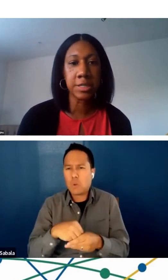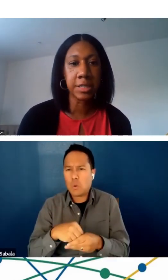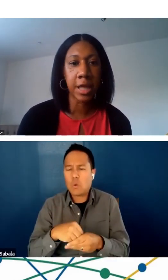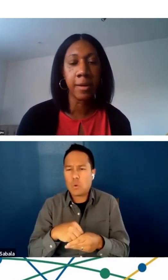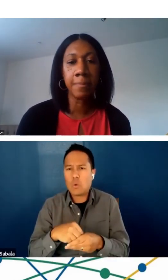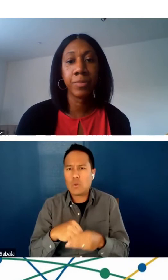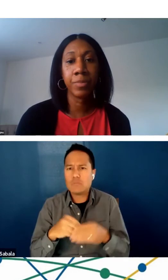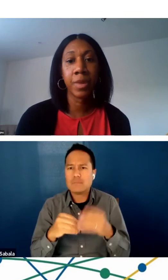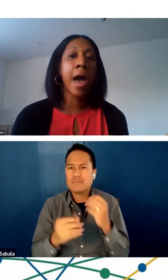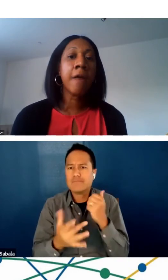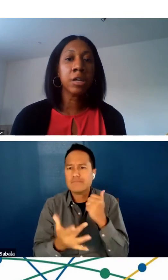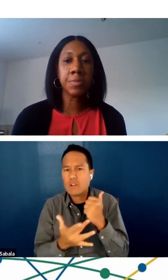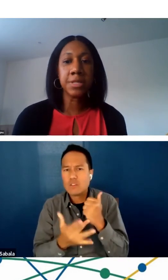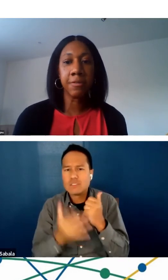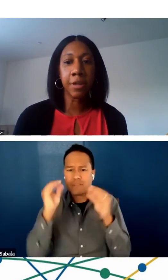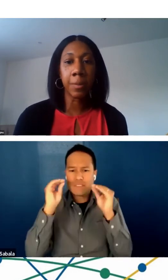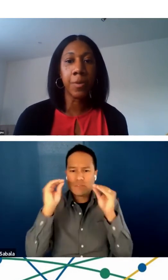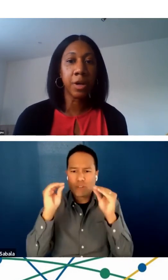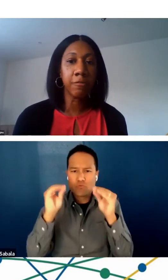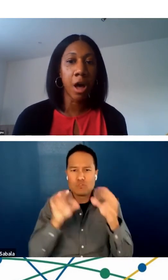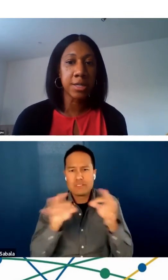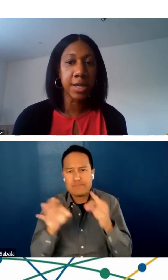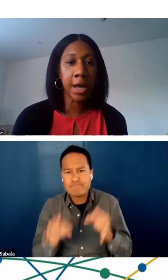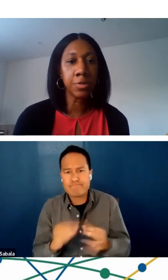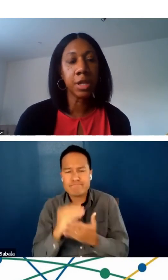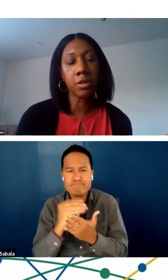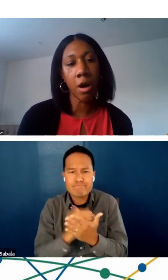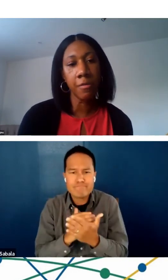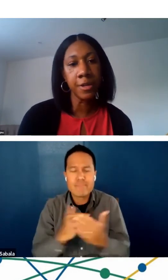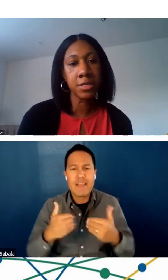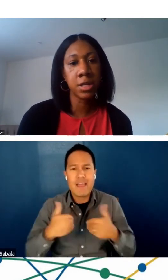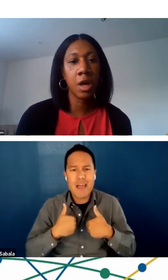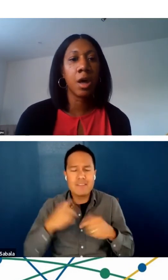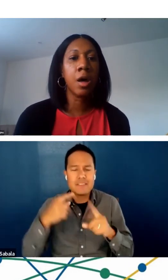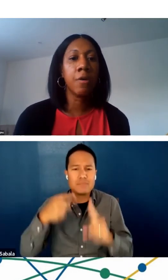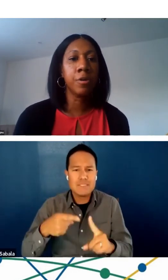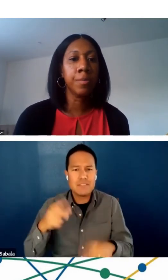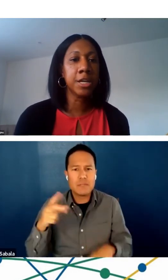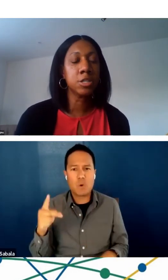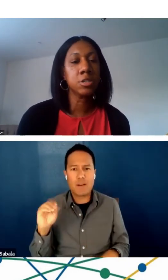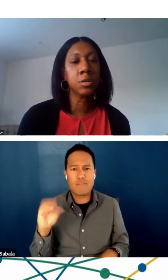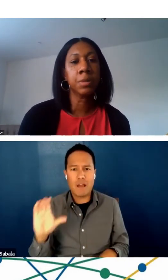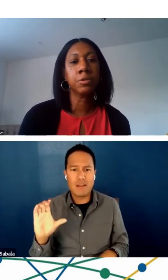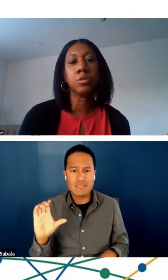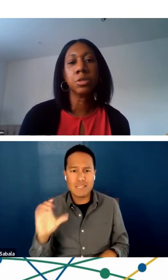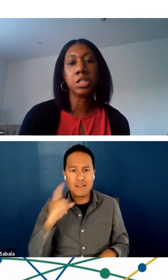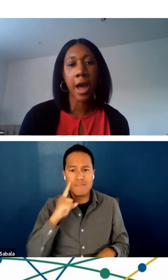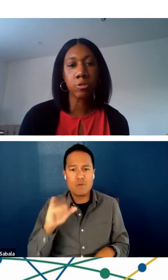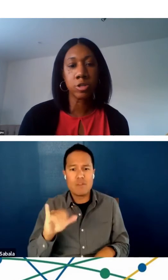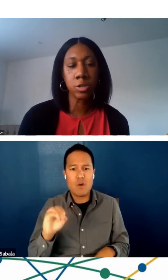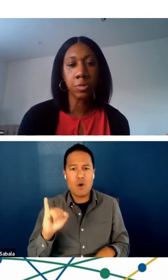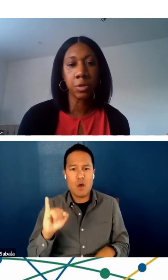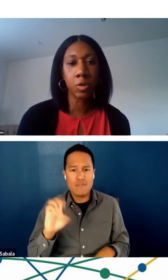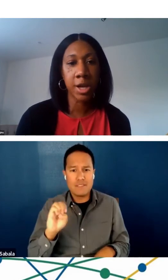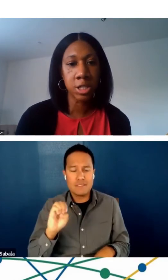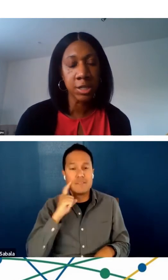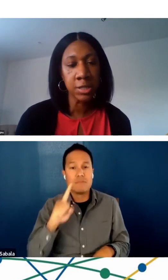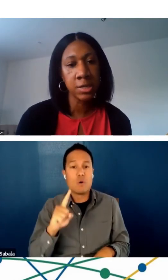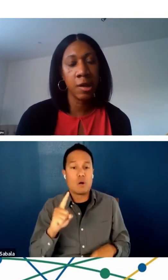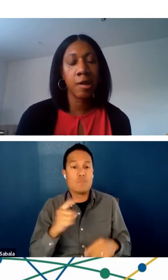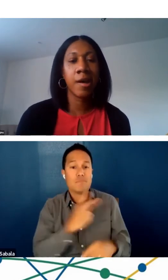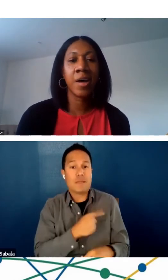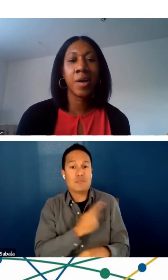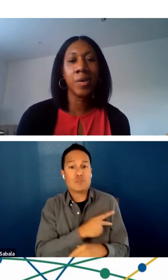instructions then. Having a specific point of contact within the office for patients to be able to reach out to with